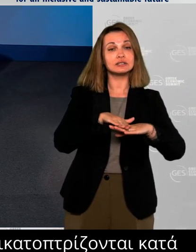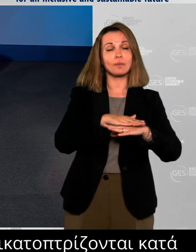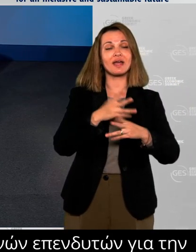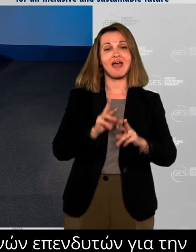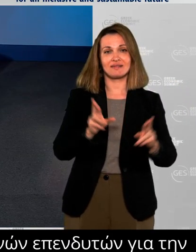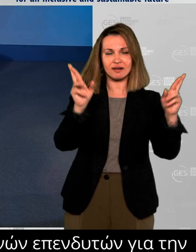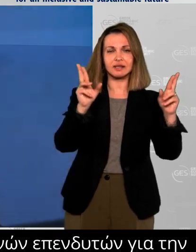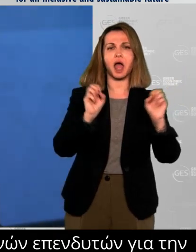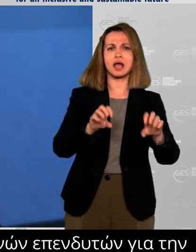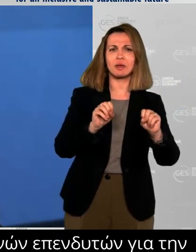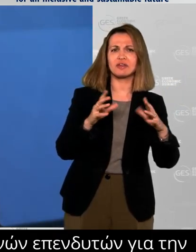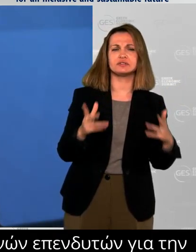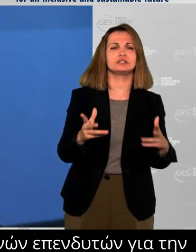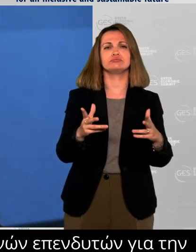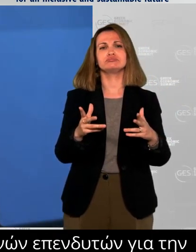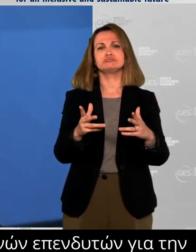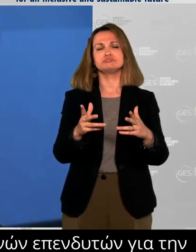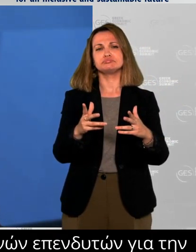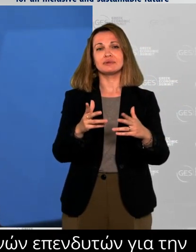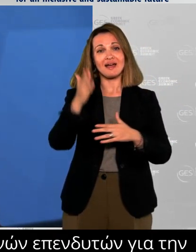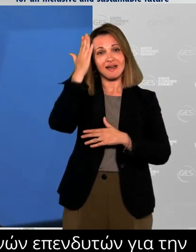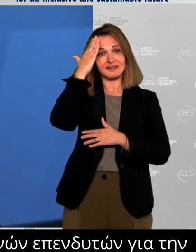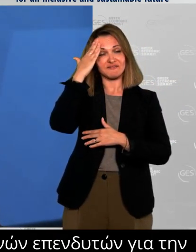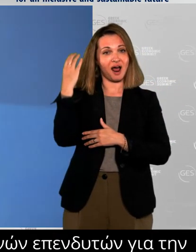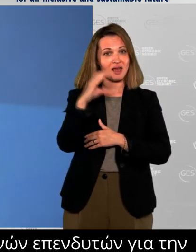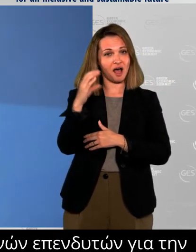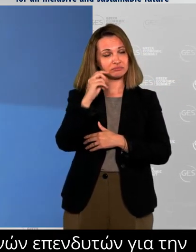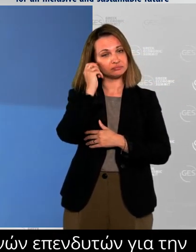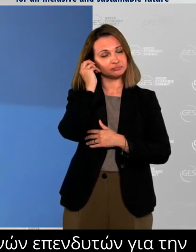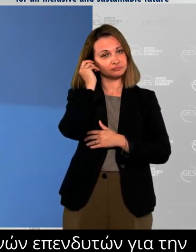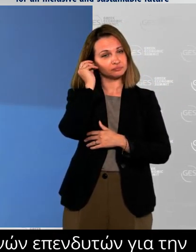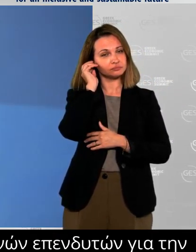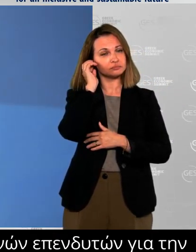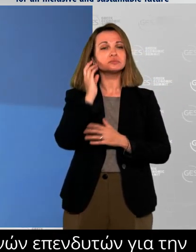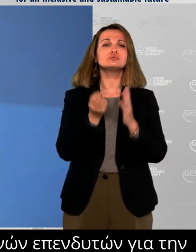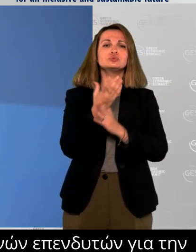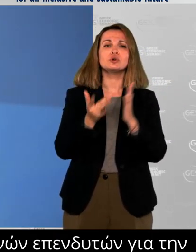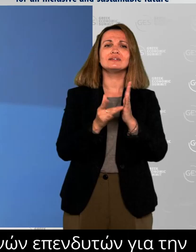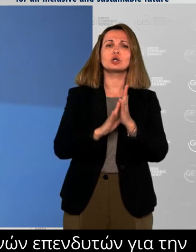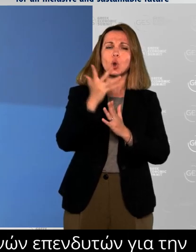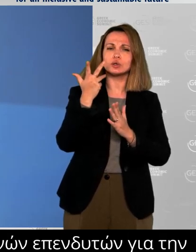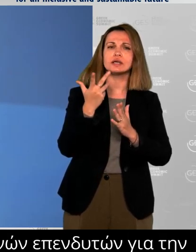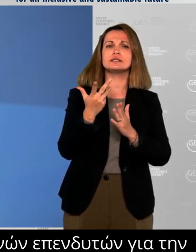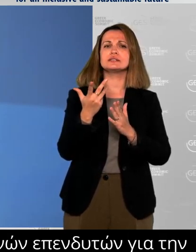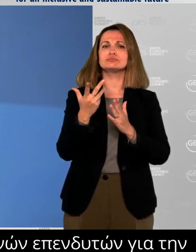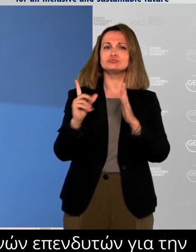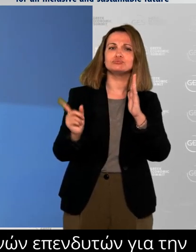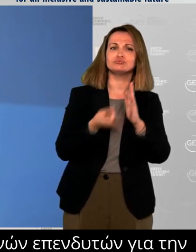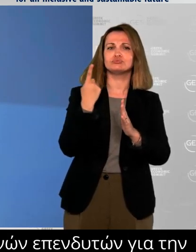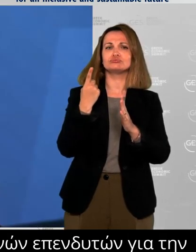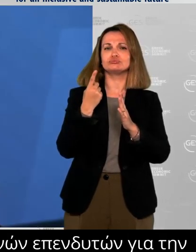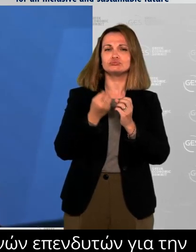funds with their institutional or innovation-focused investments, the U.S. is present almost